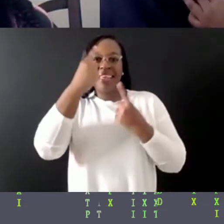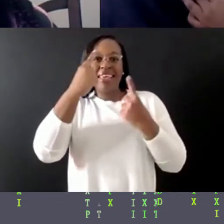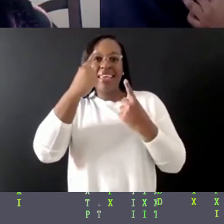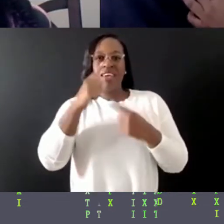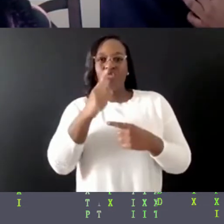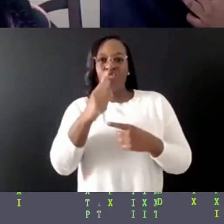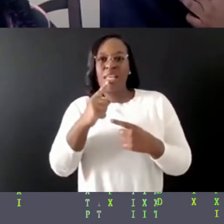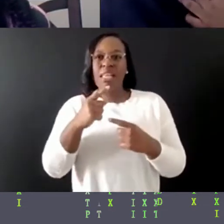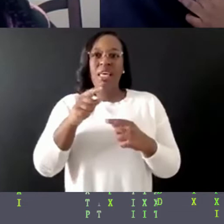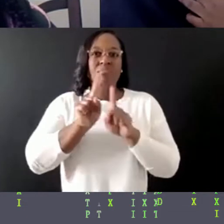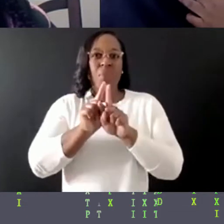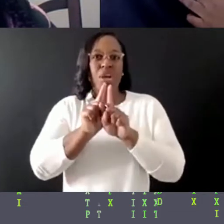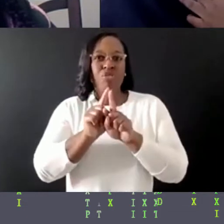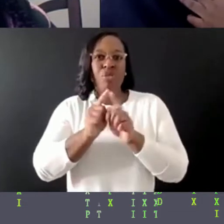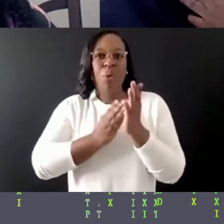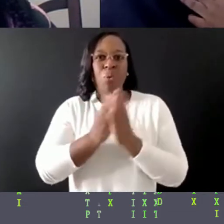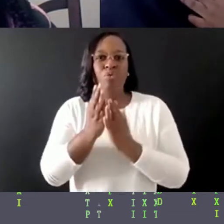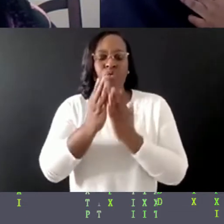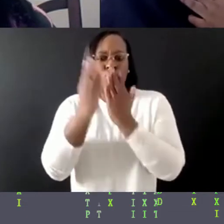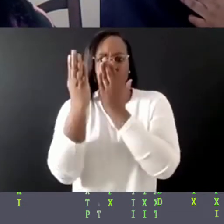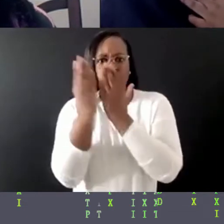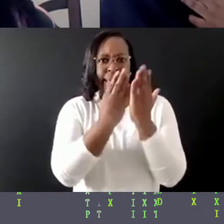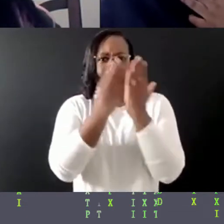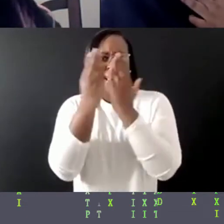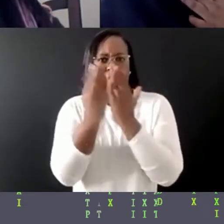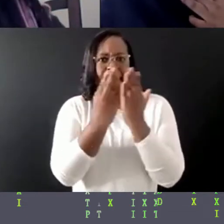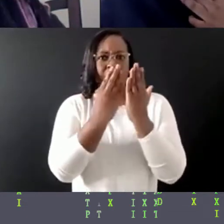yeah, that's a little bit.